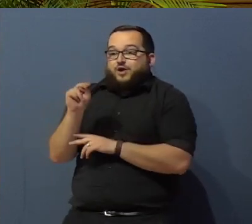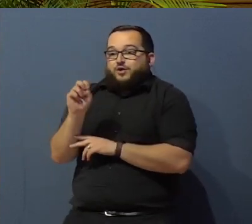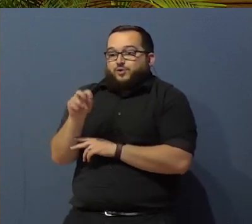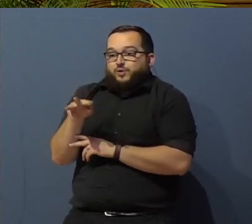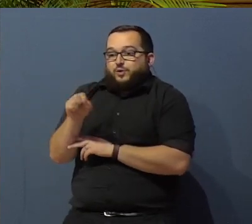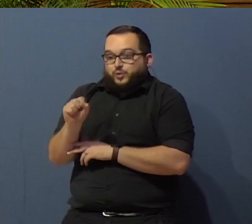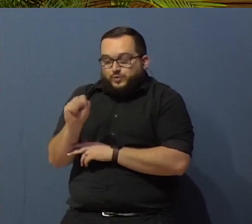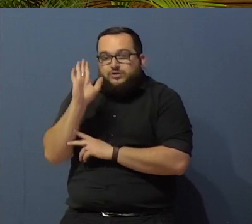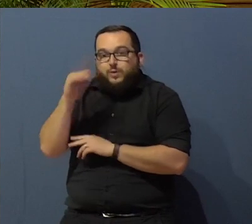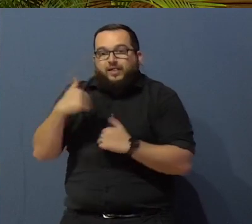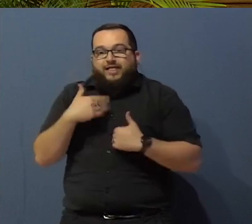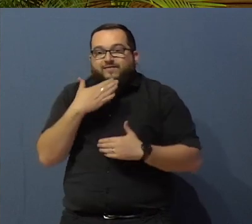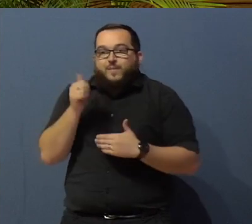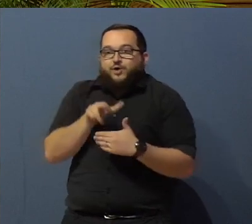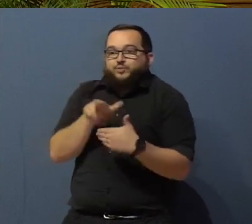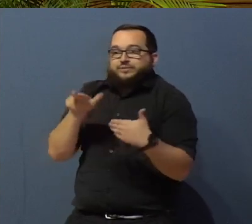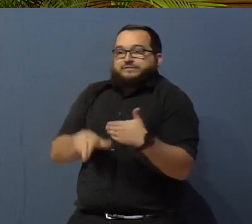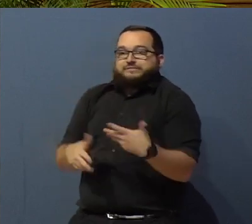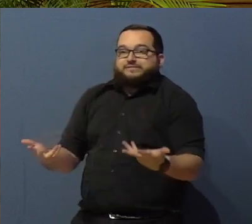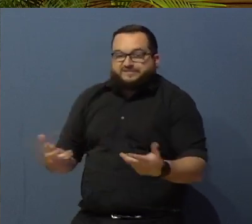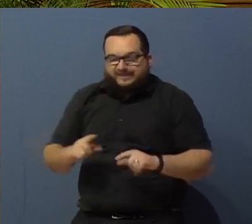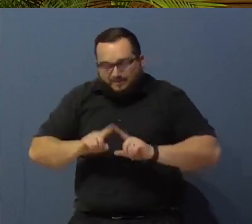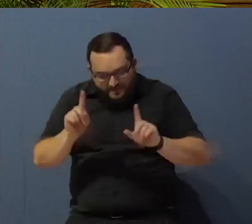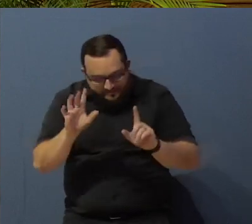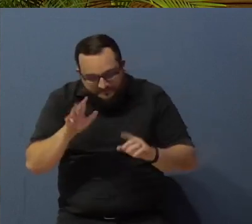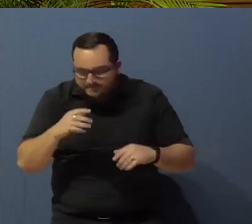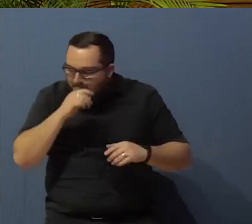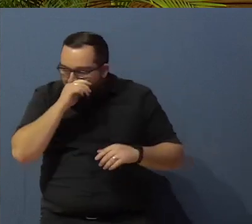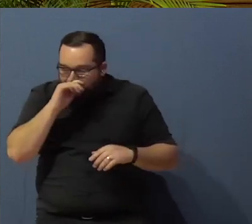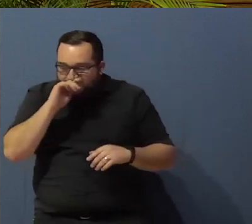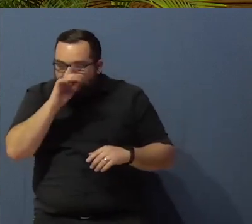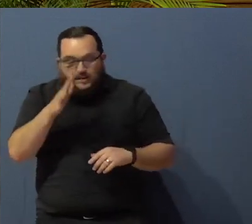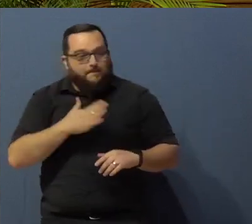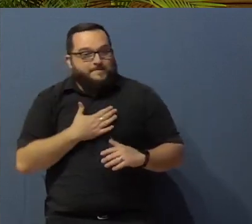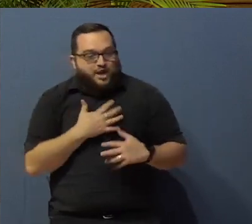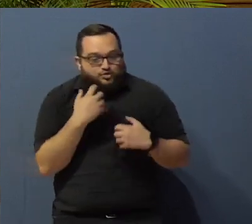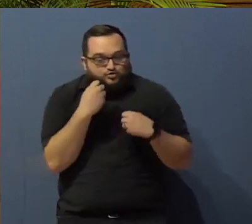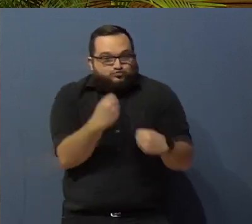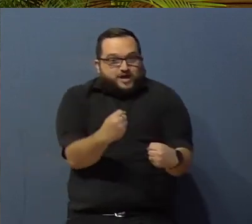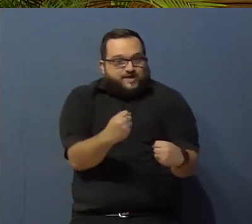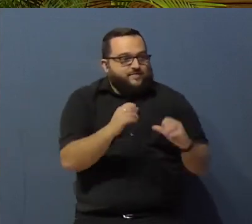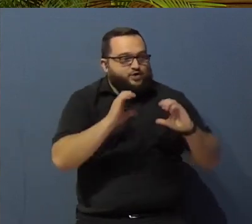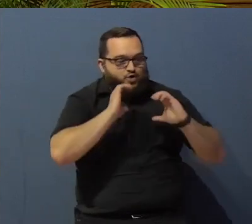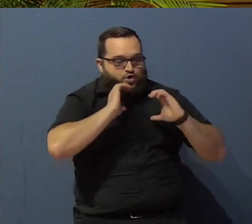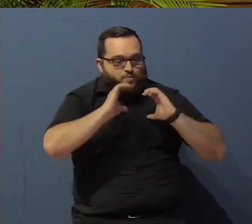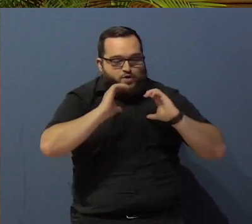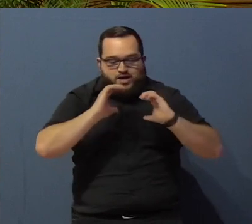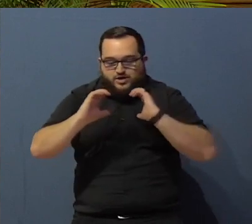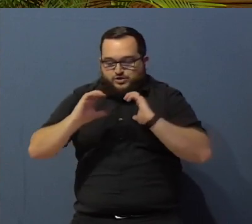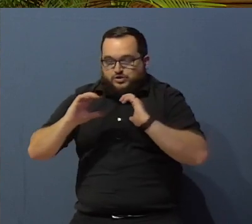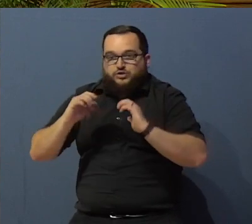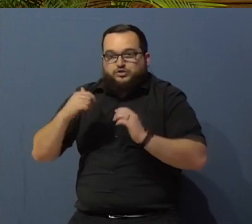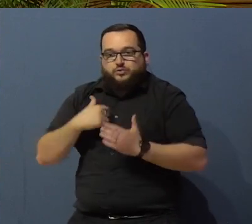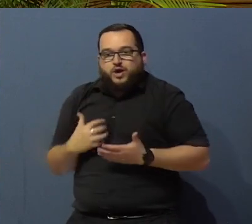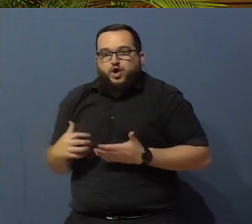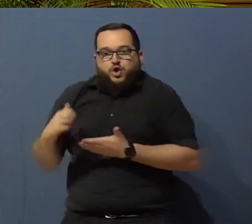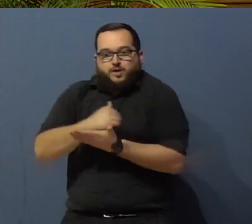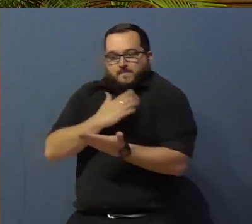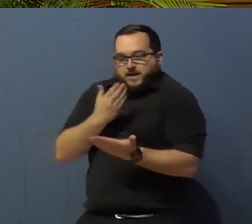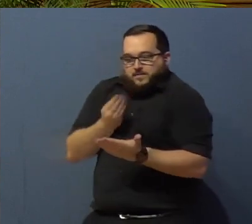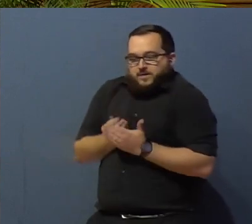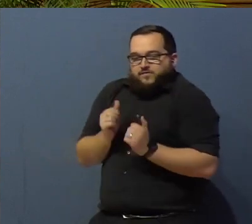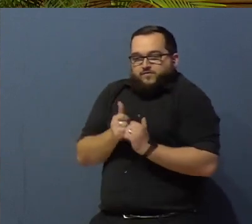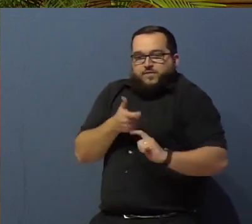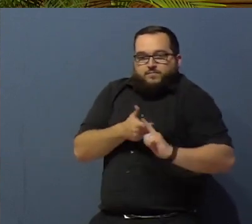results. But what I do with my strength is communication. So I earn a living from that and my